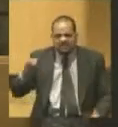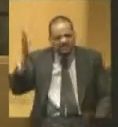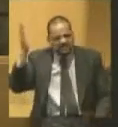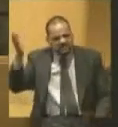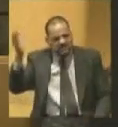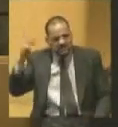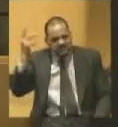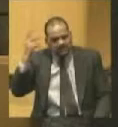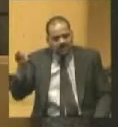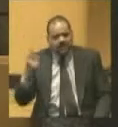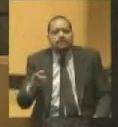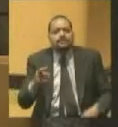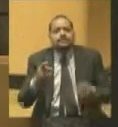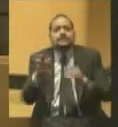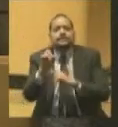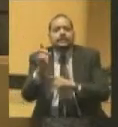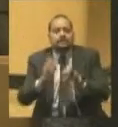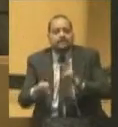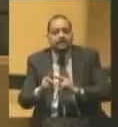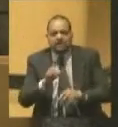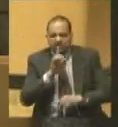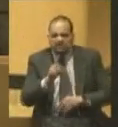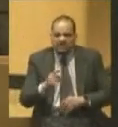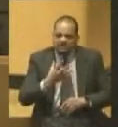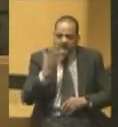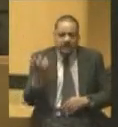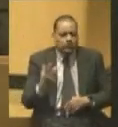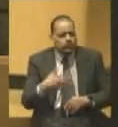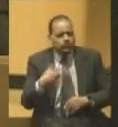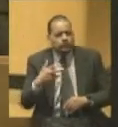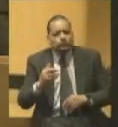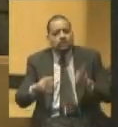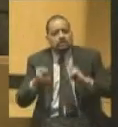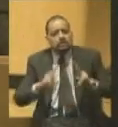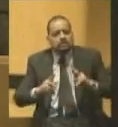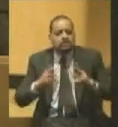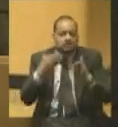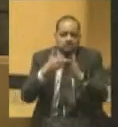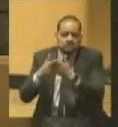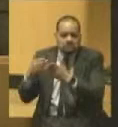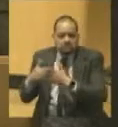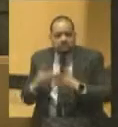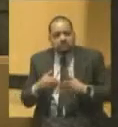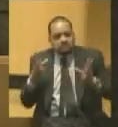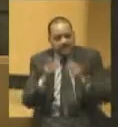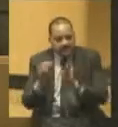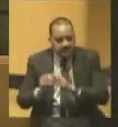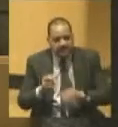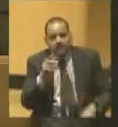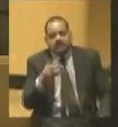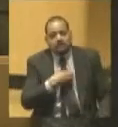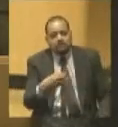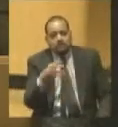excitement all over the nation. It led to protest, public protest meetings all over the country. And the